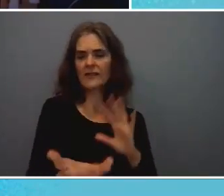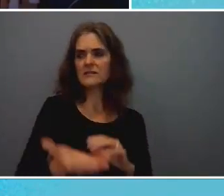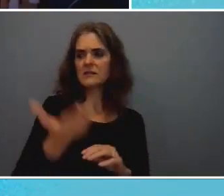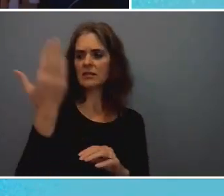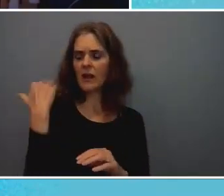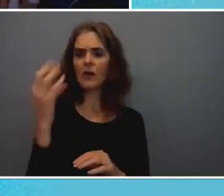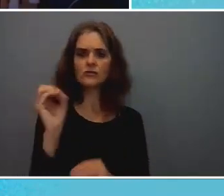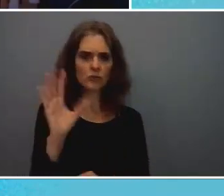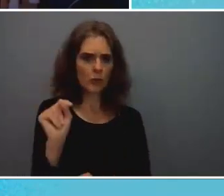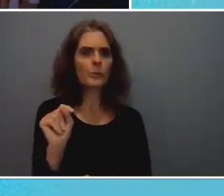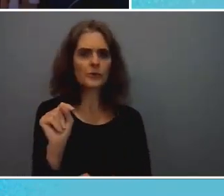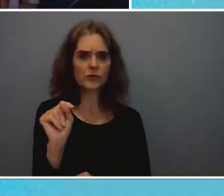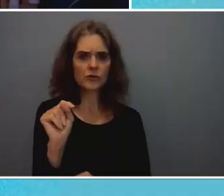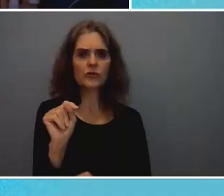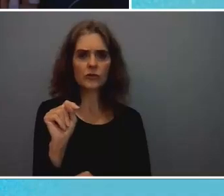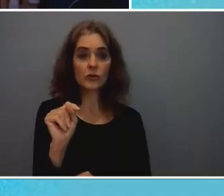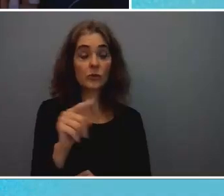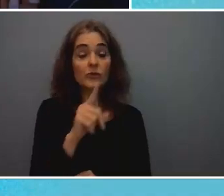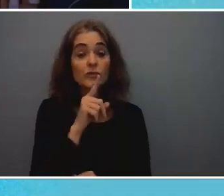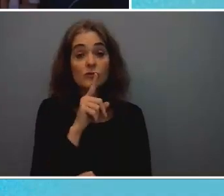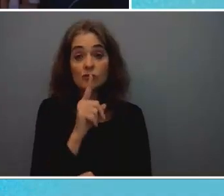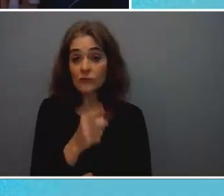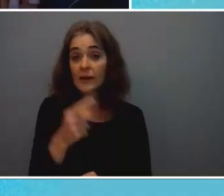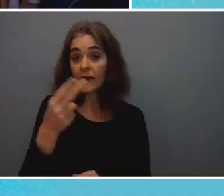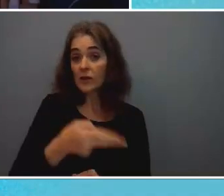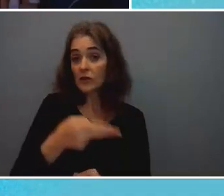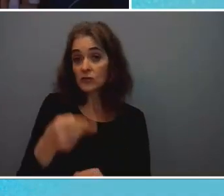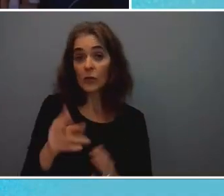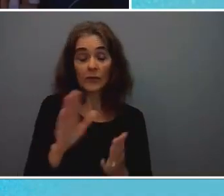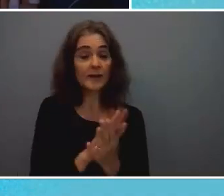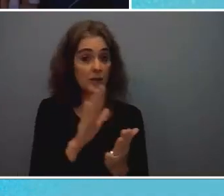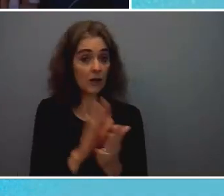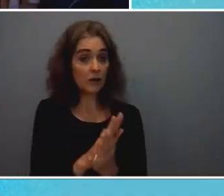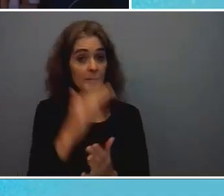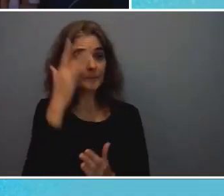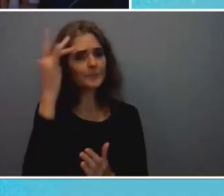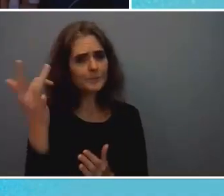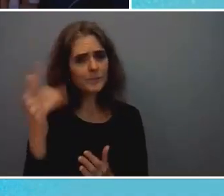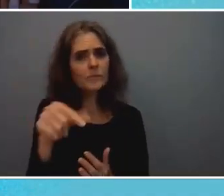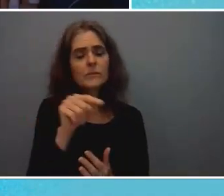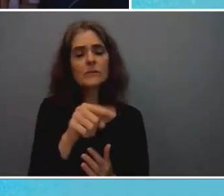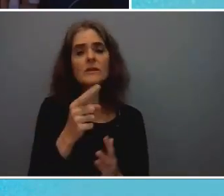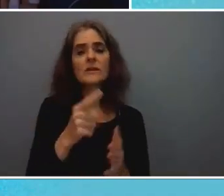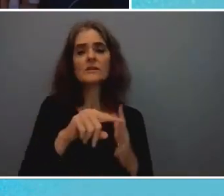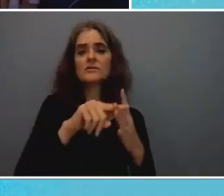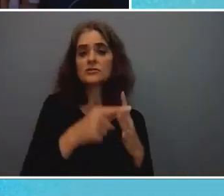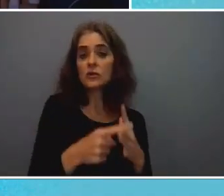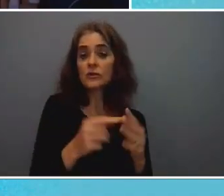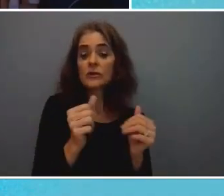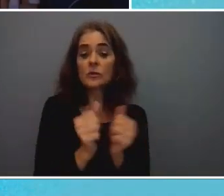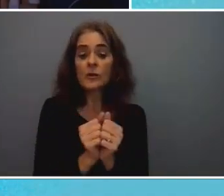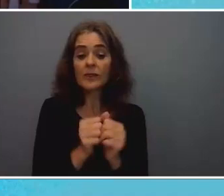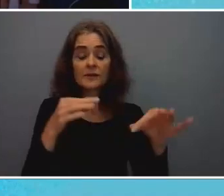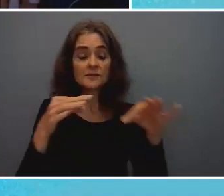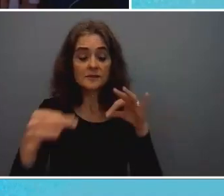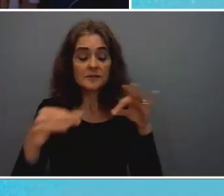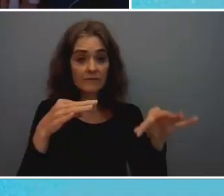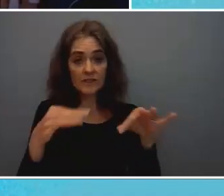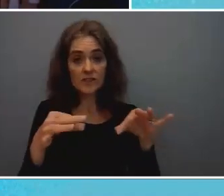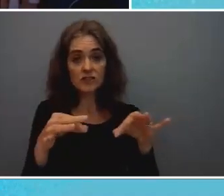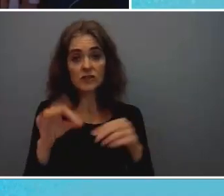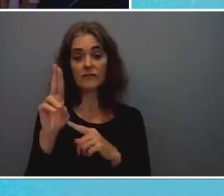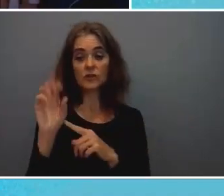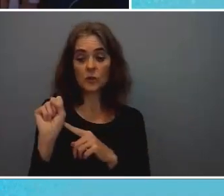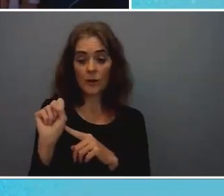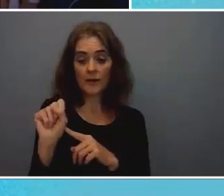october which was really a historic document because it started out with you know a definition of u.s